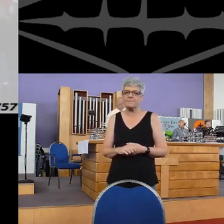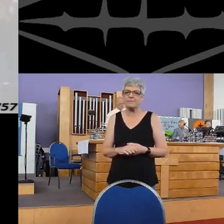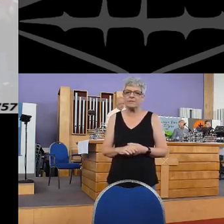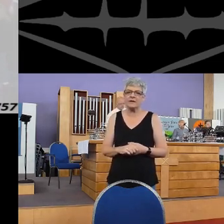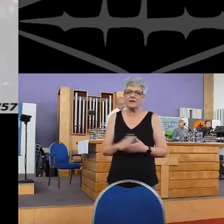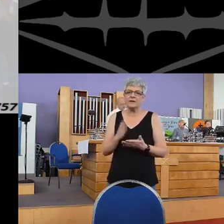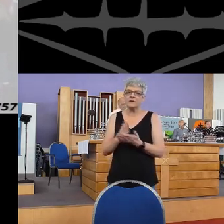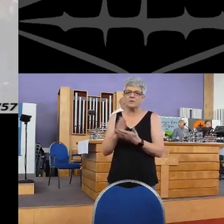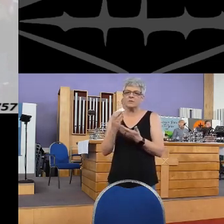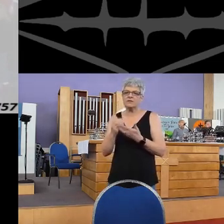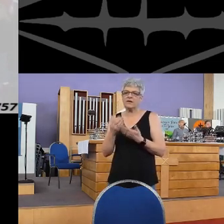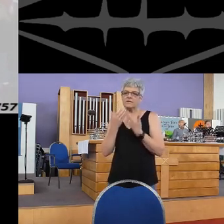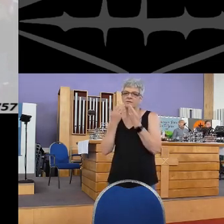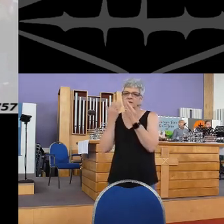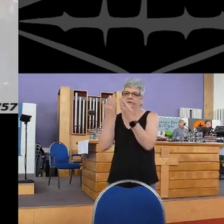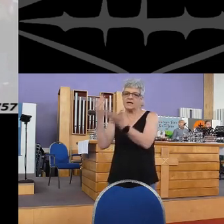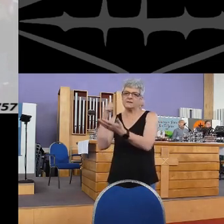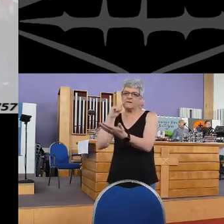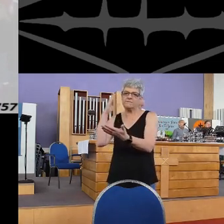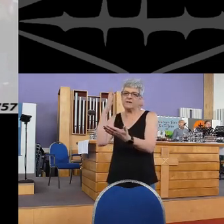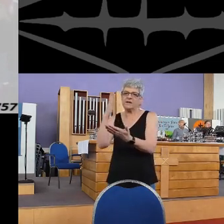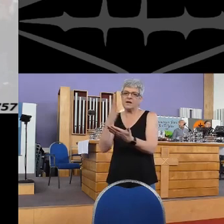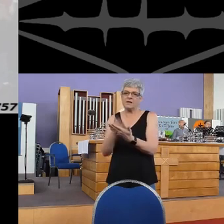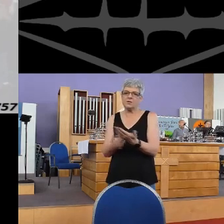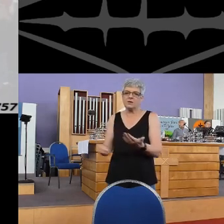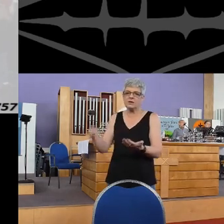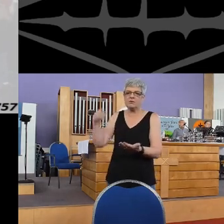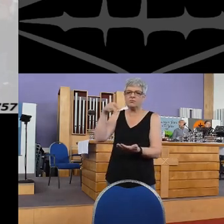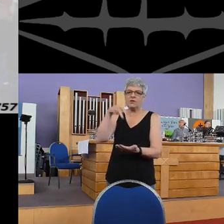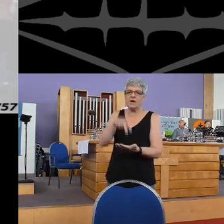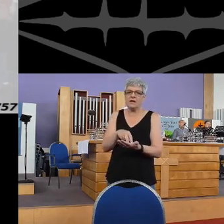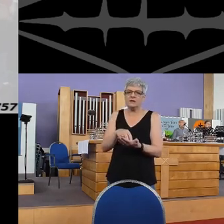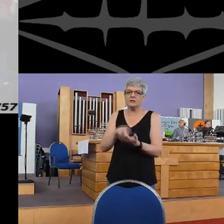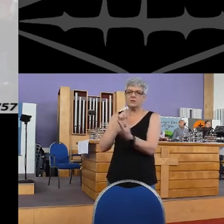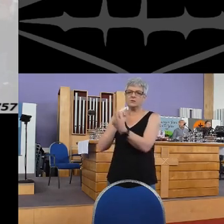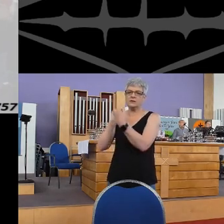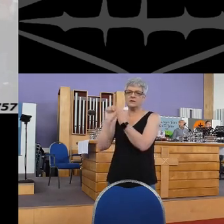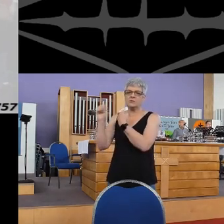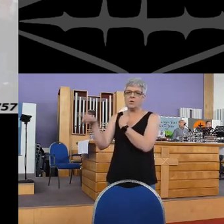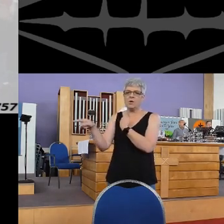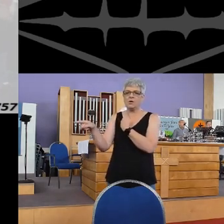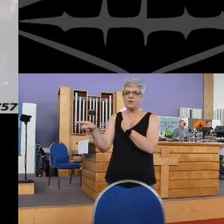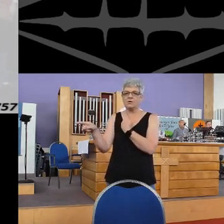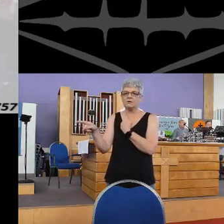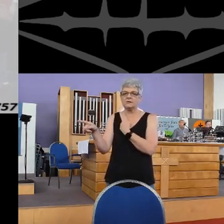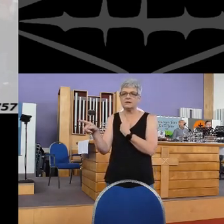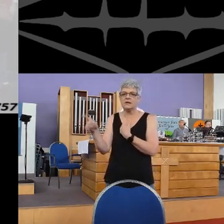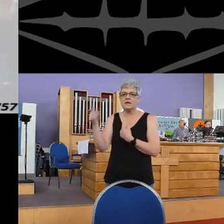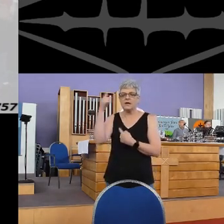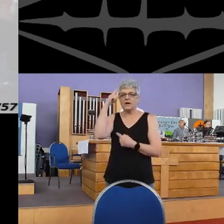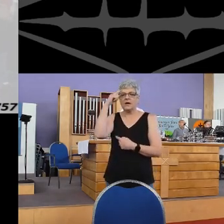And so with thankfulness And so faith We rise to restore